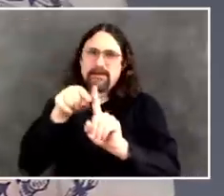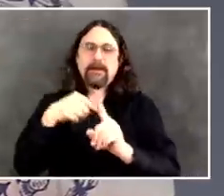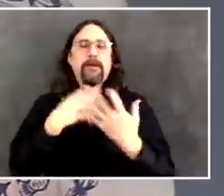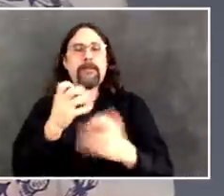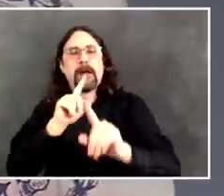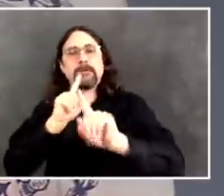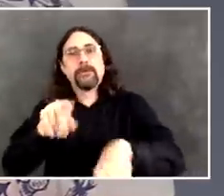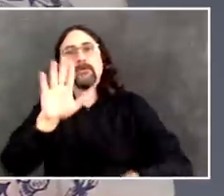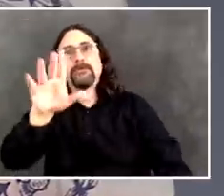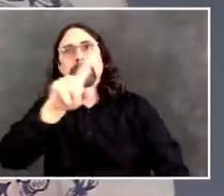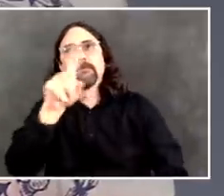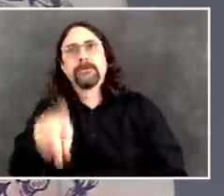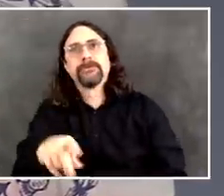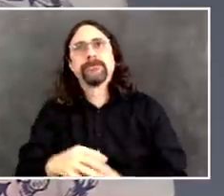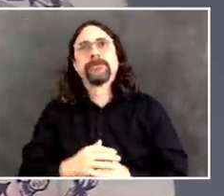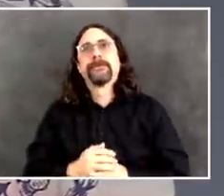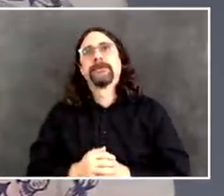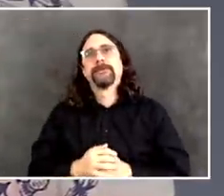measure.